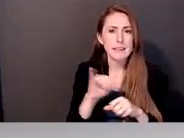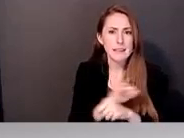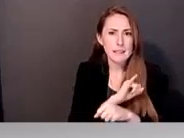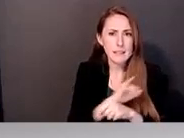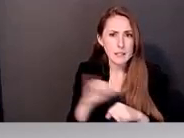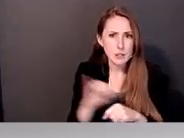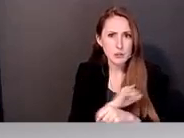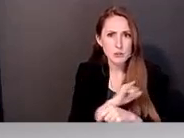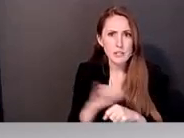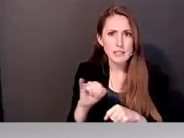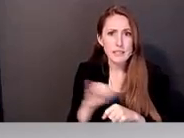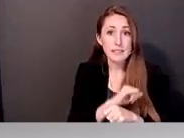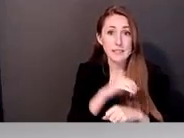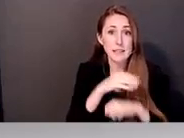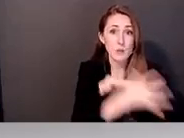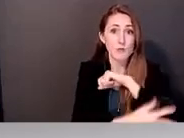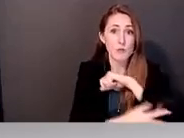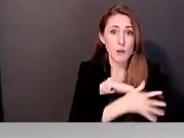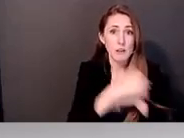in an urban setting.